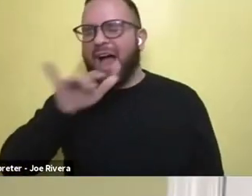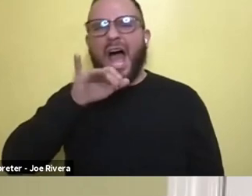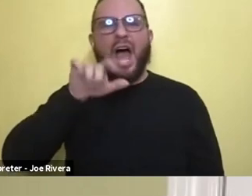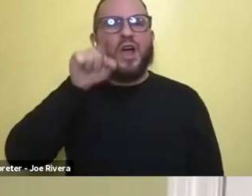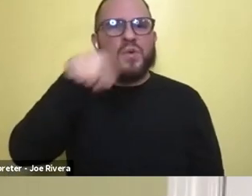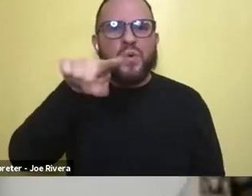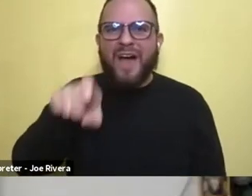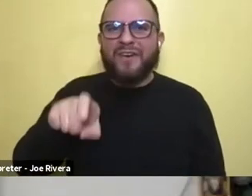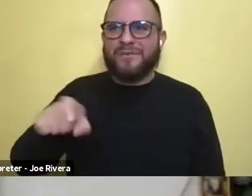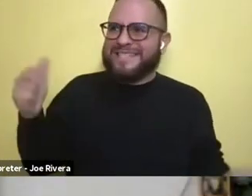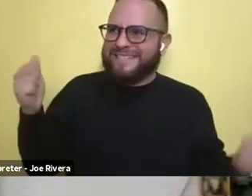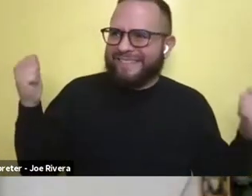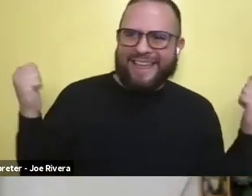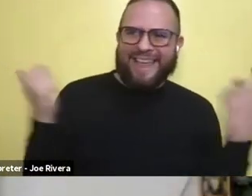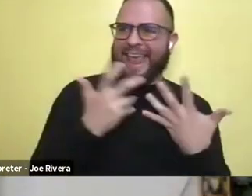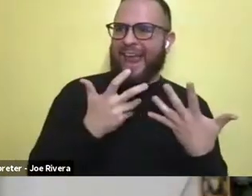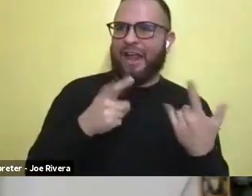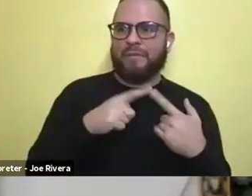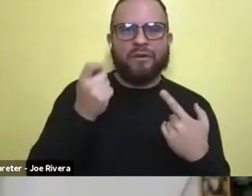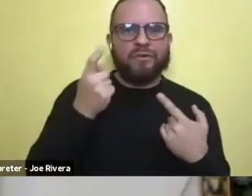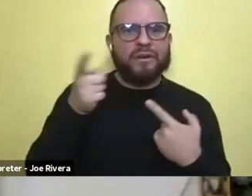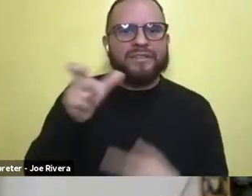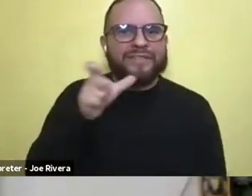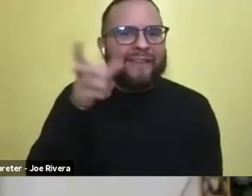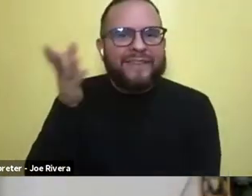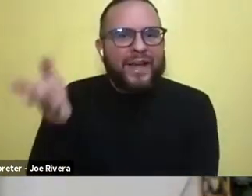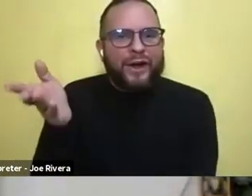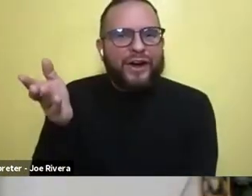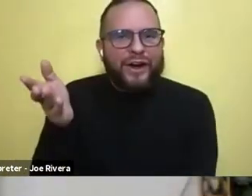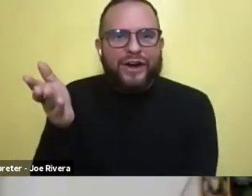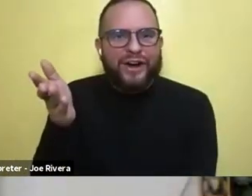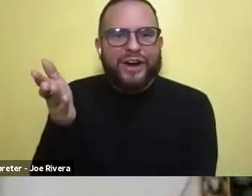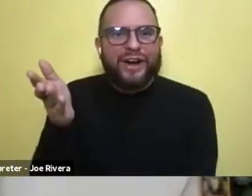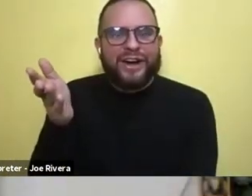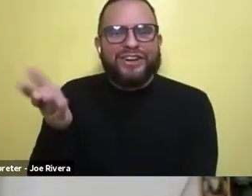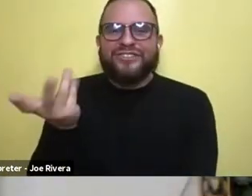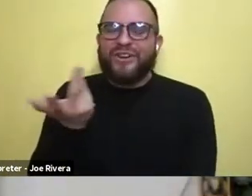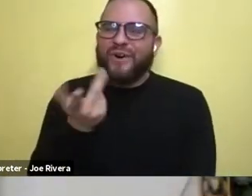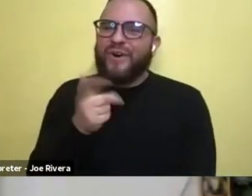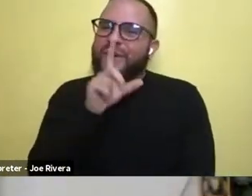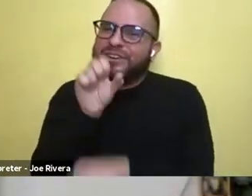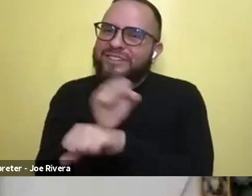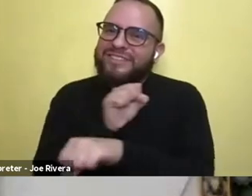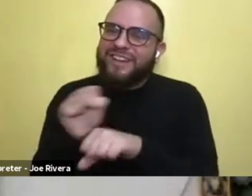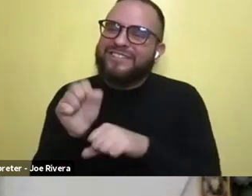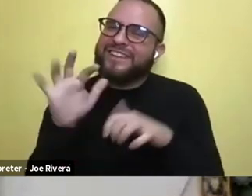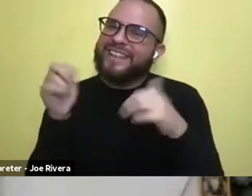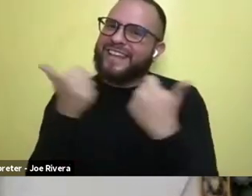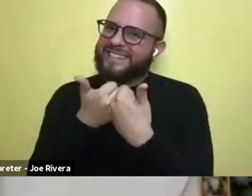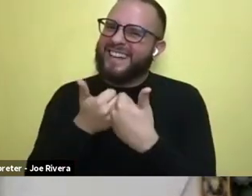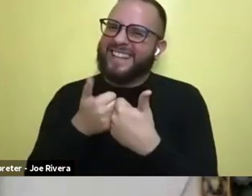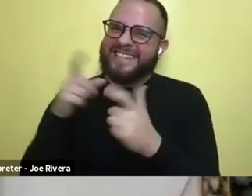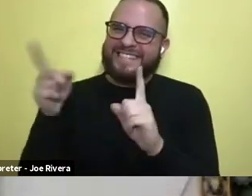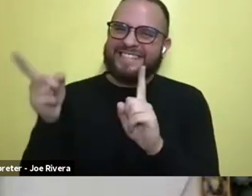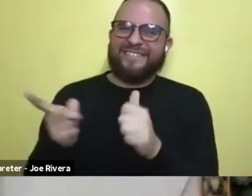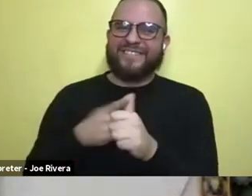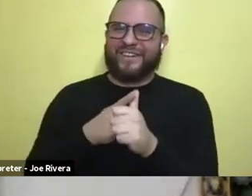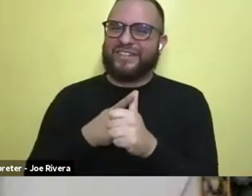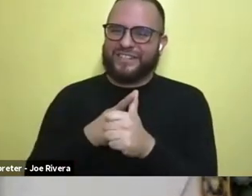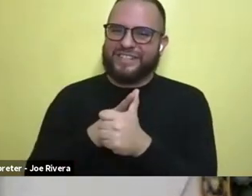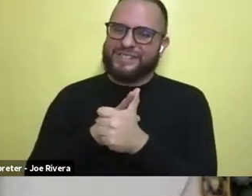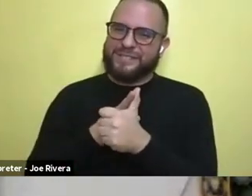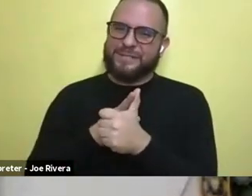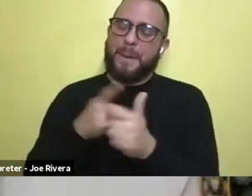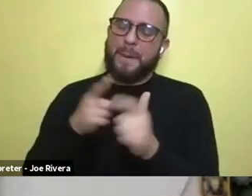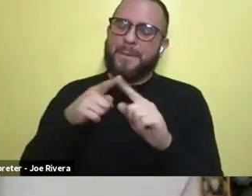that is not even there. Exactly. So it was definitely a challenge at first. Um, but I would